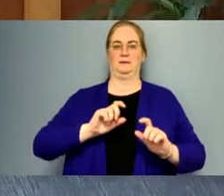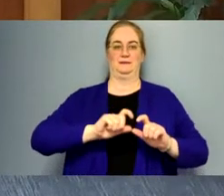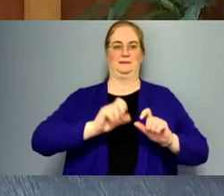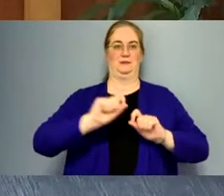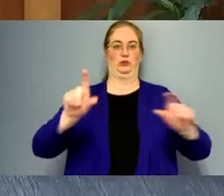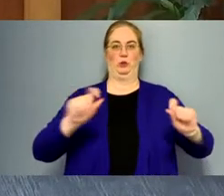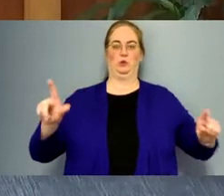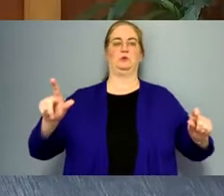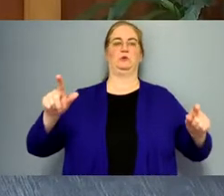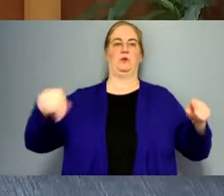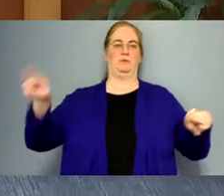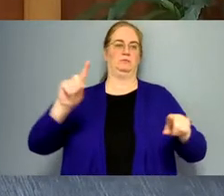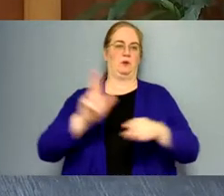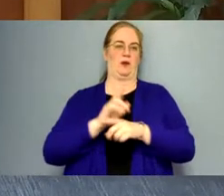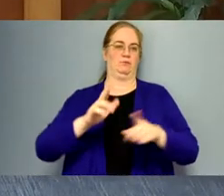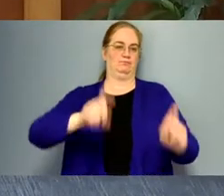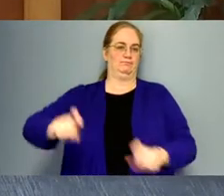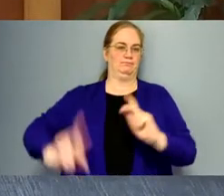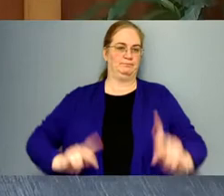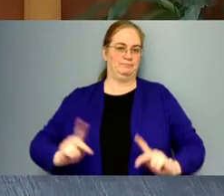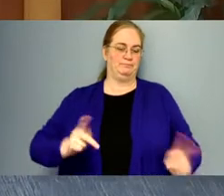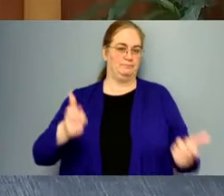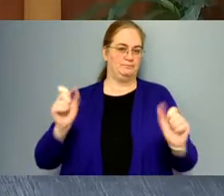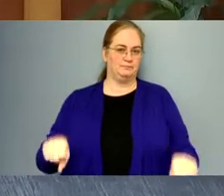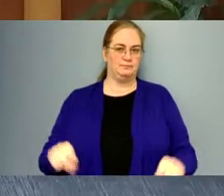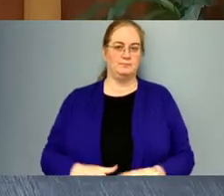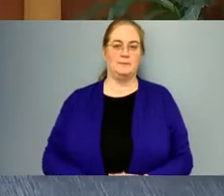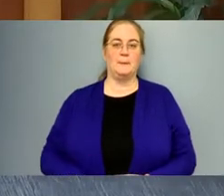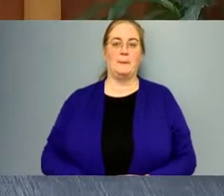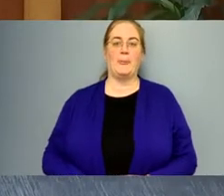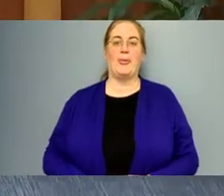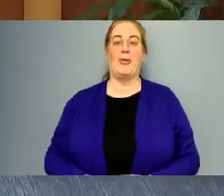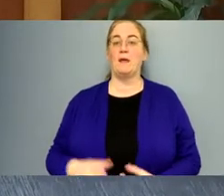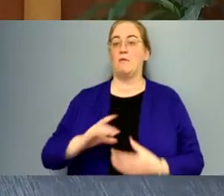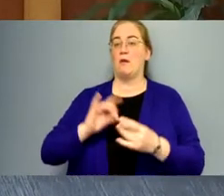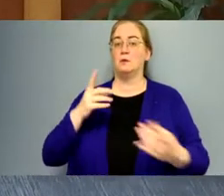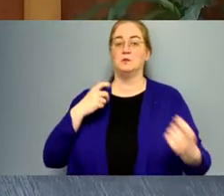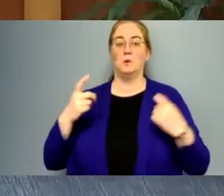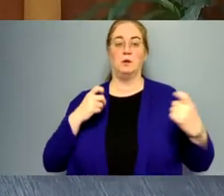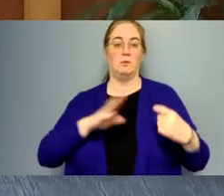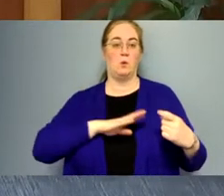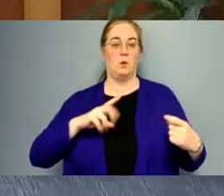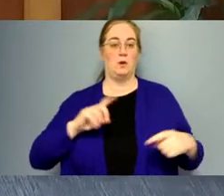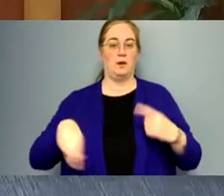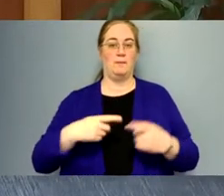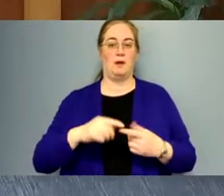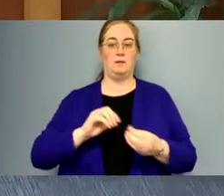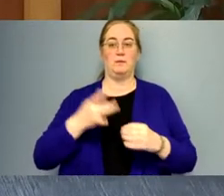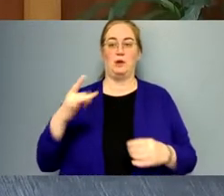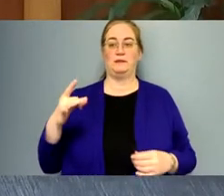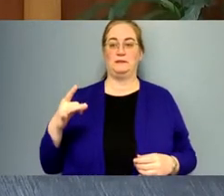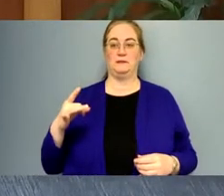be, as quickly as we could. Um, any comments or questions from board members about 18?